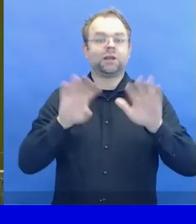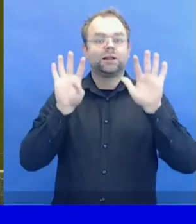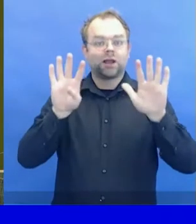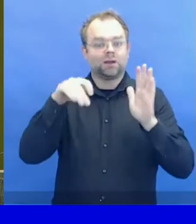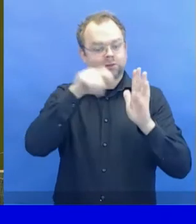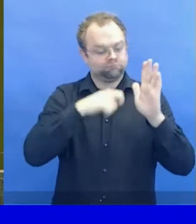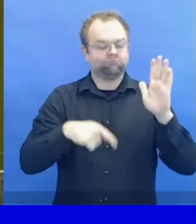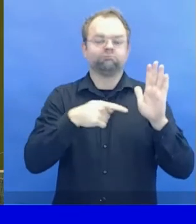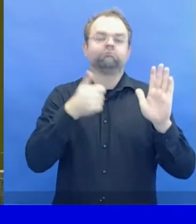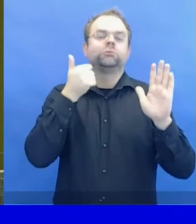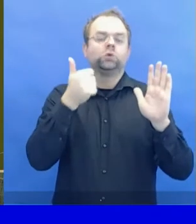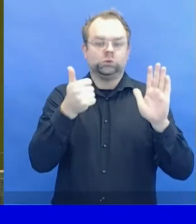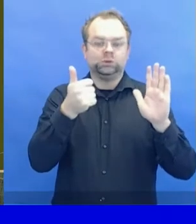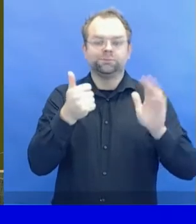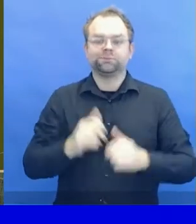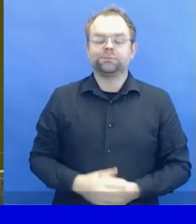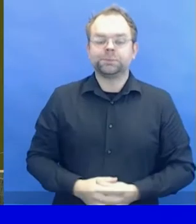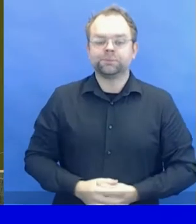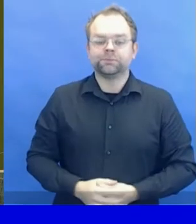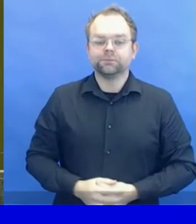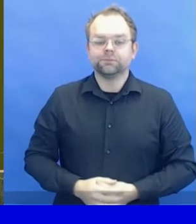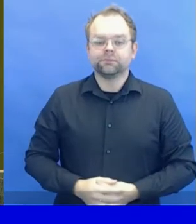will be allowed during the balloting.